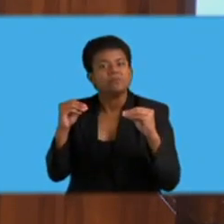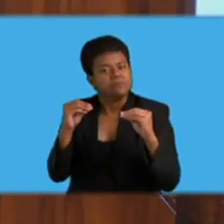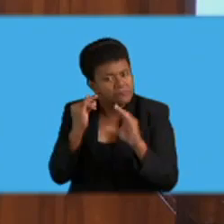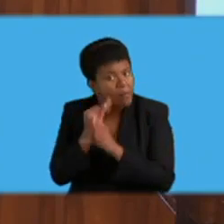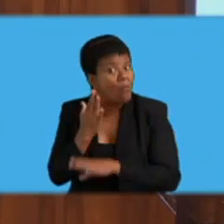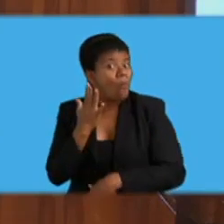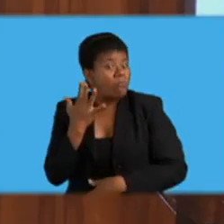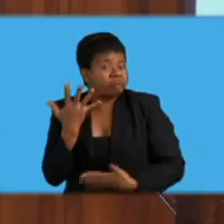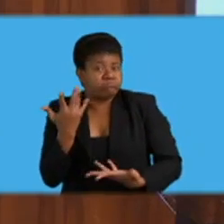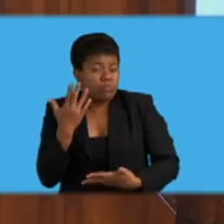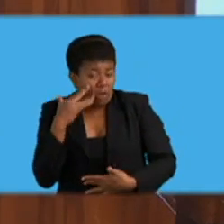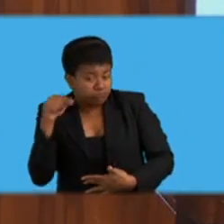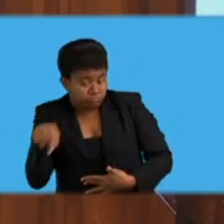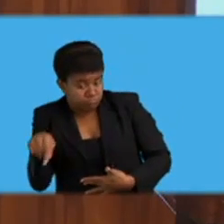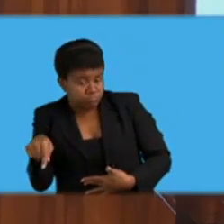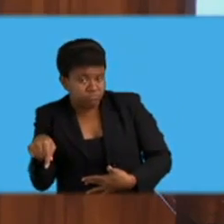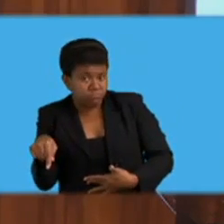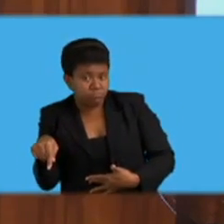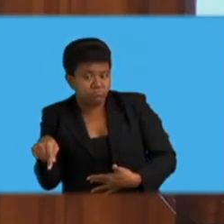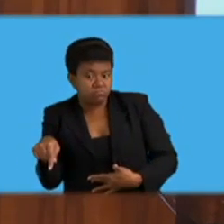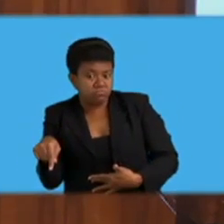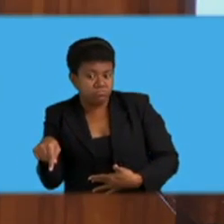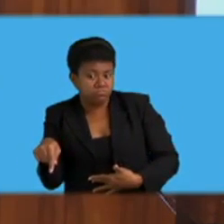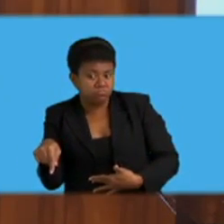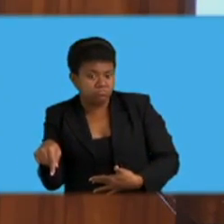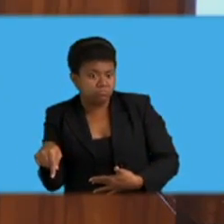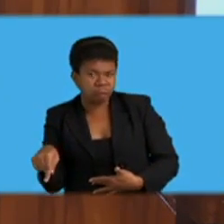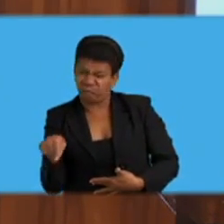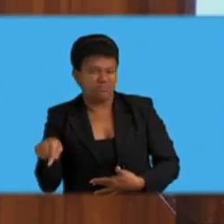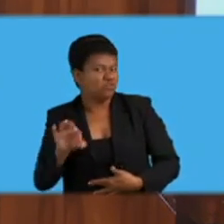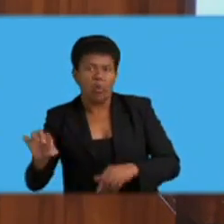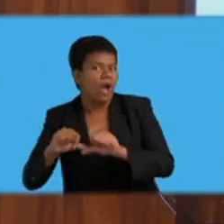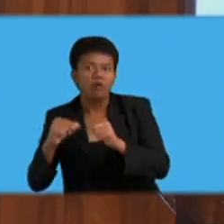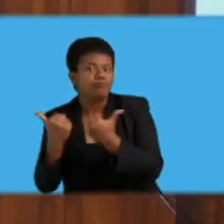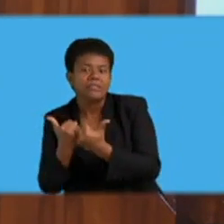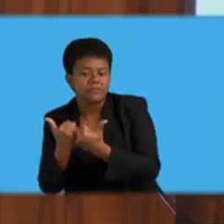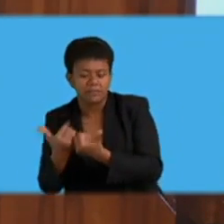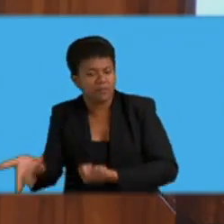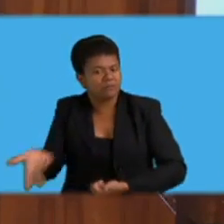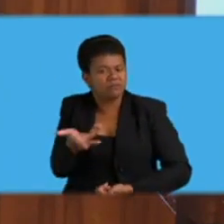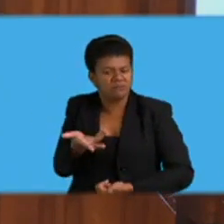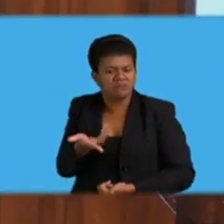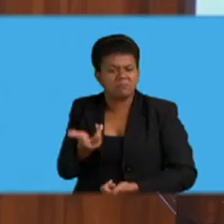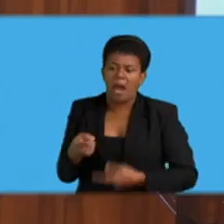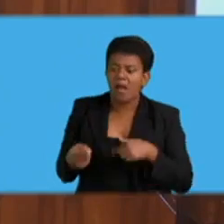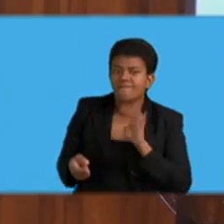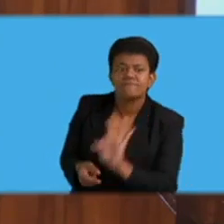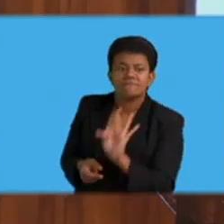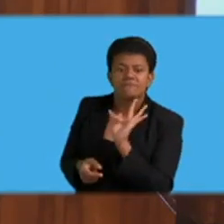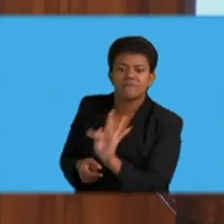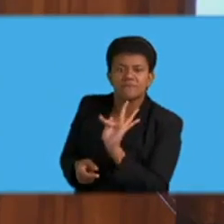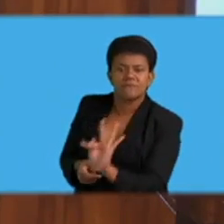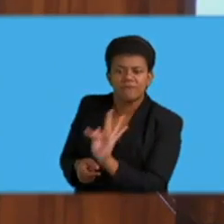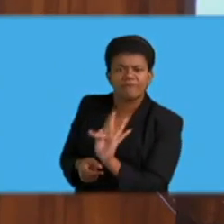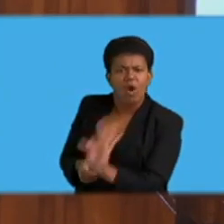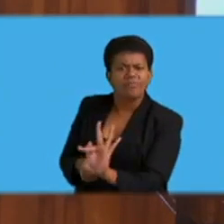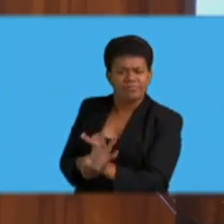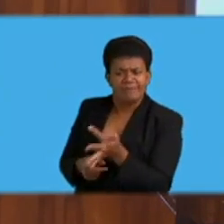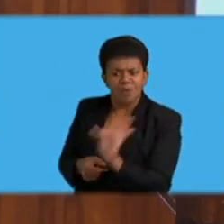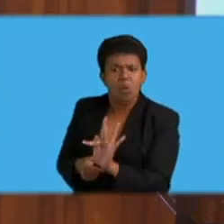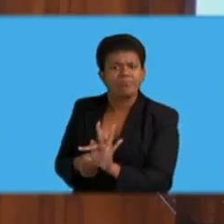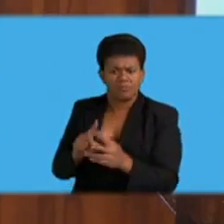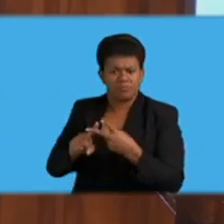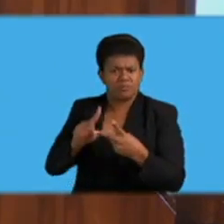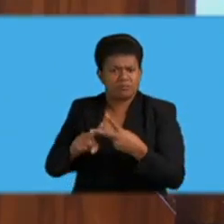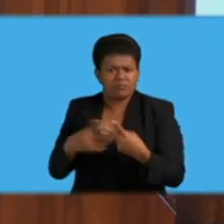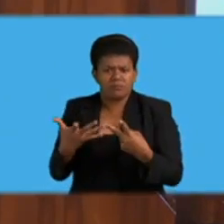consent to an act is not freely and voluntarily given. It is obtained either by force, threat